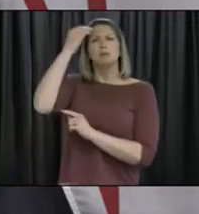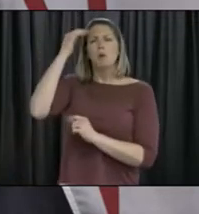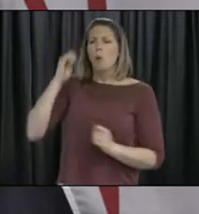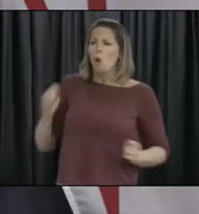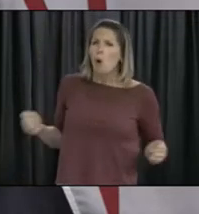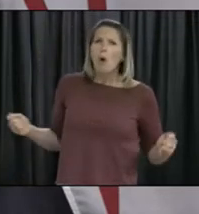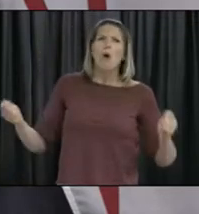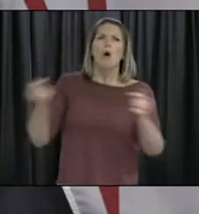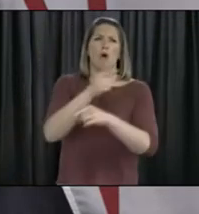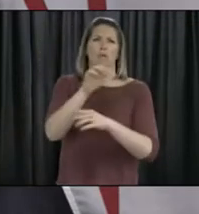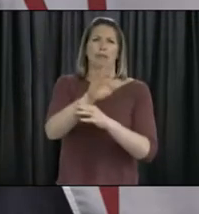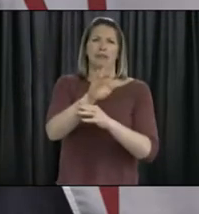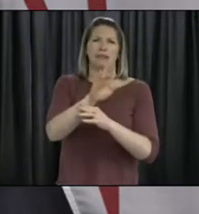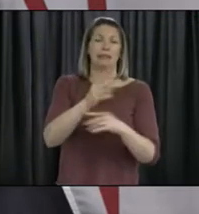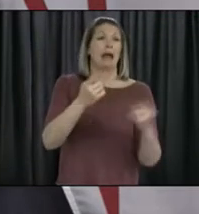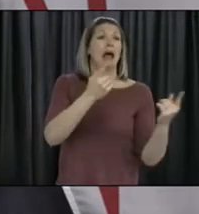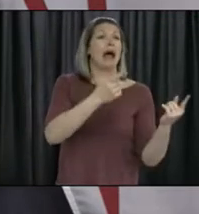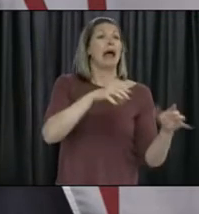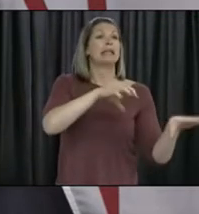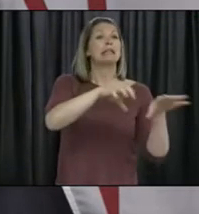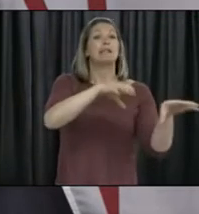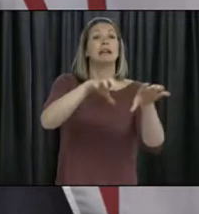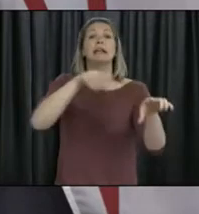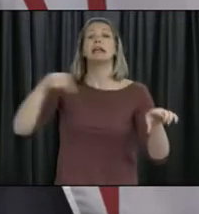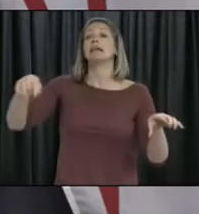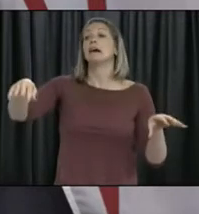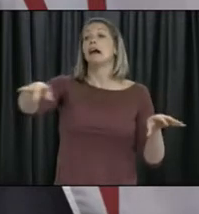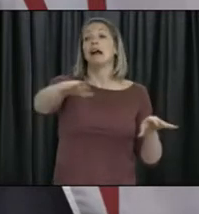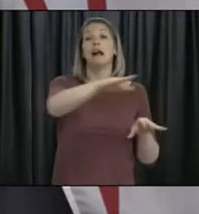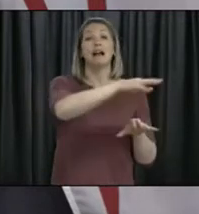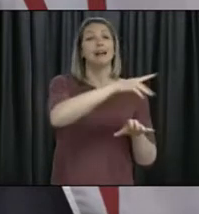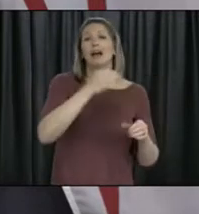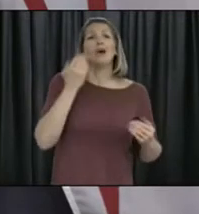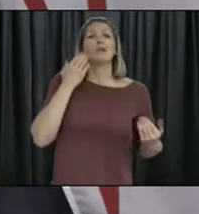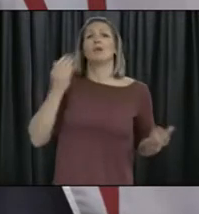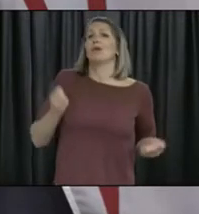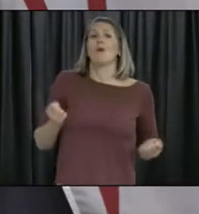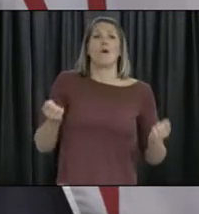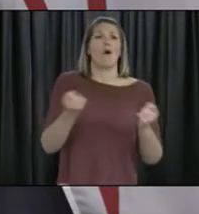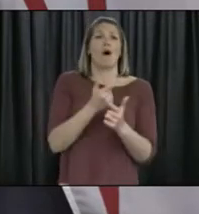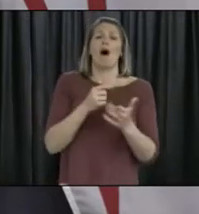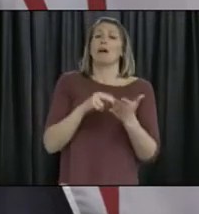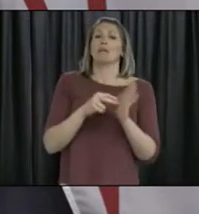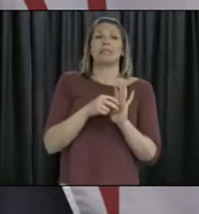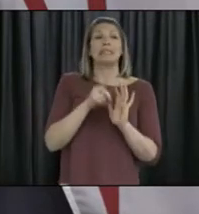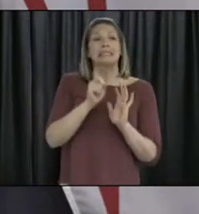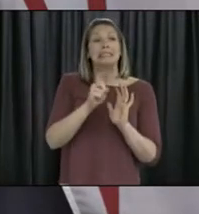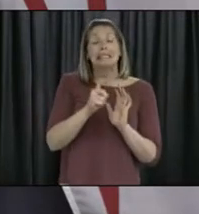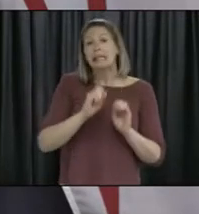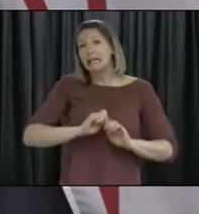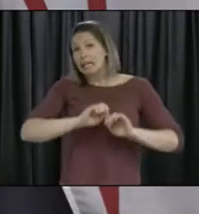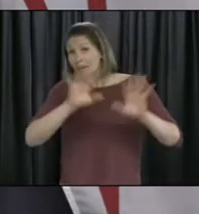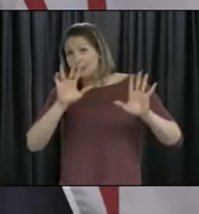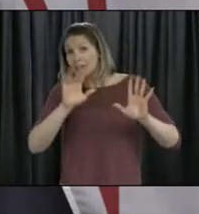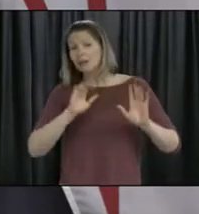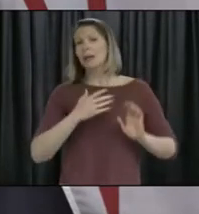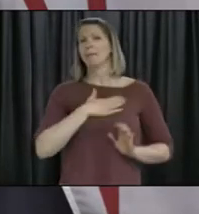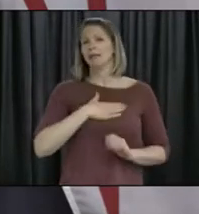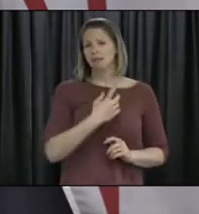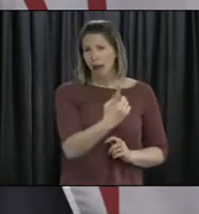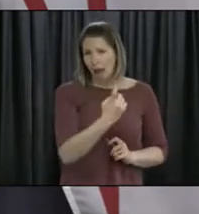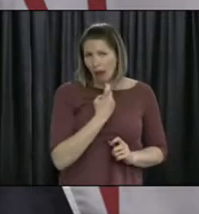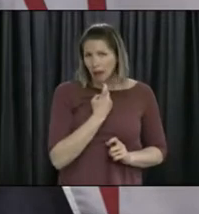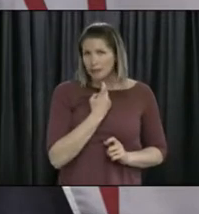we're certainly open to discussion. We're open to reviewing evidence and, you know,